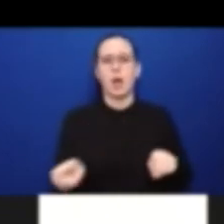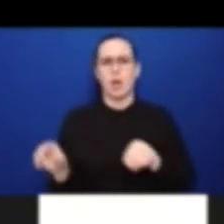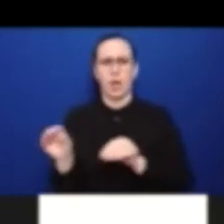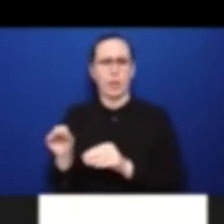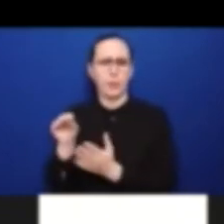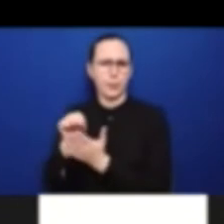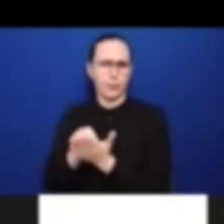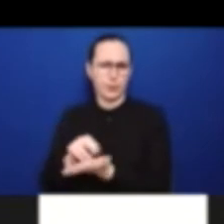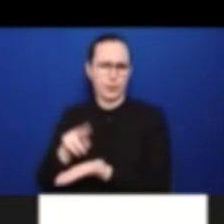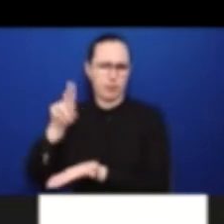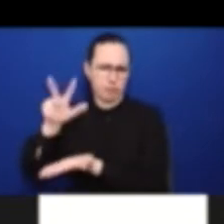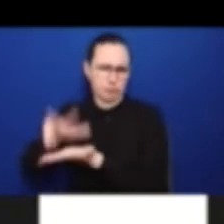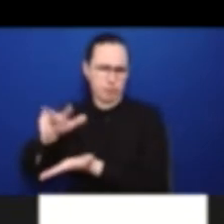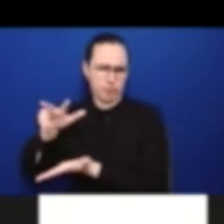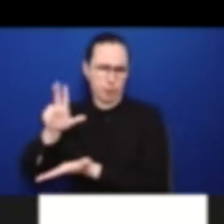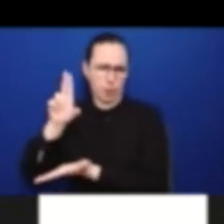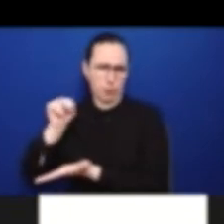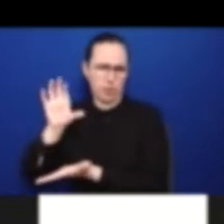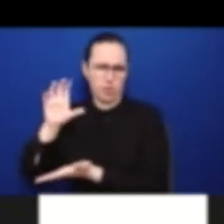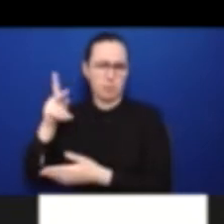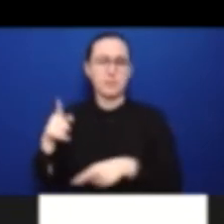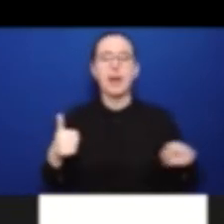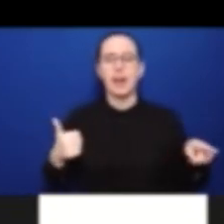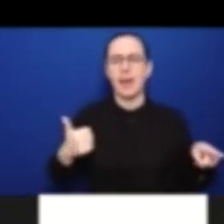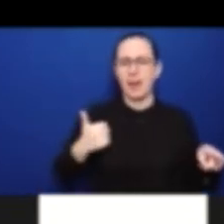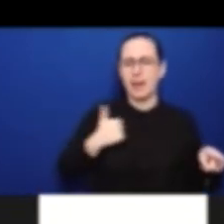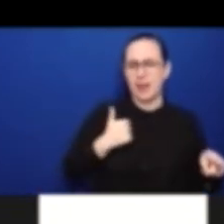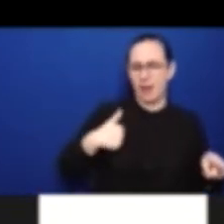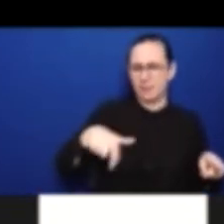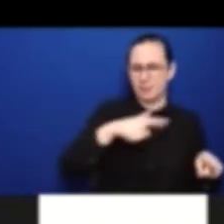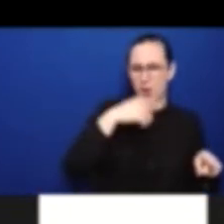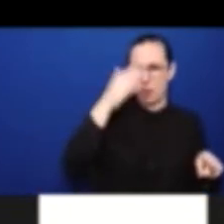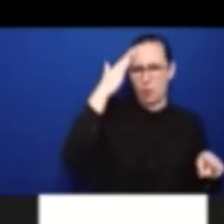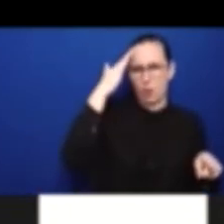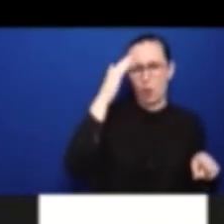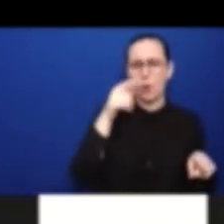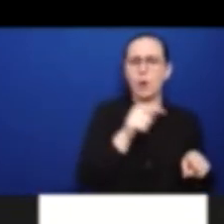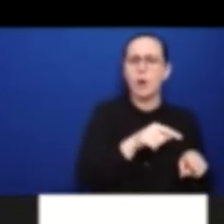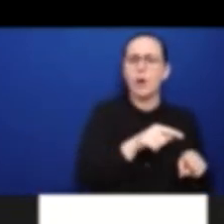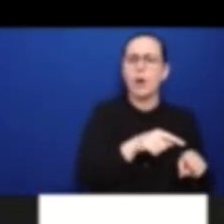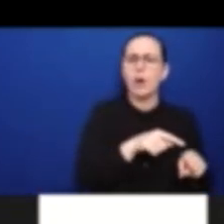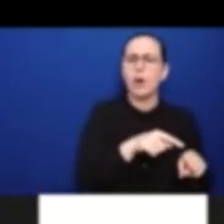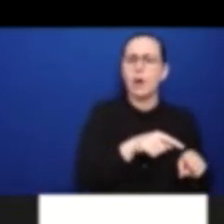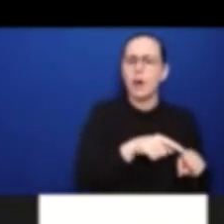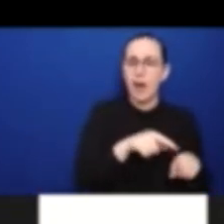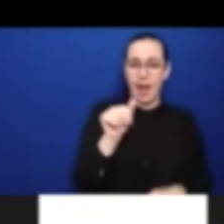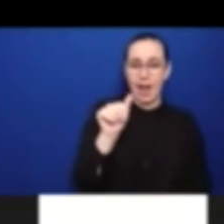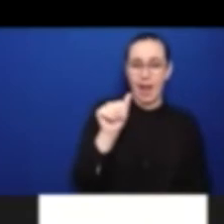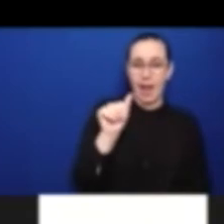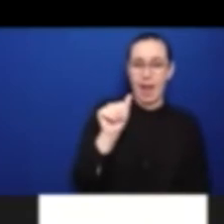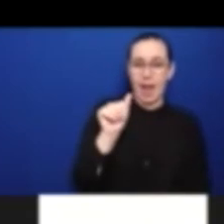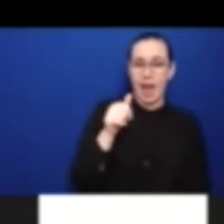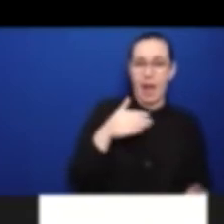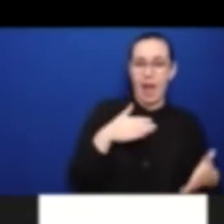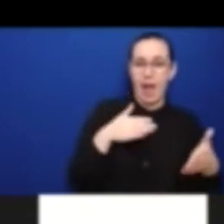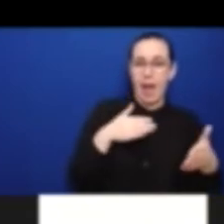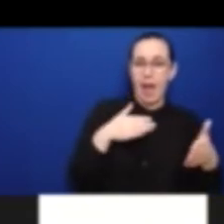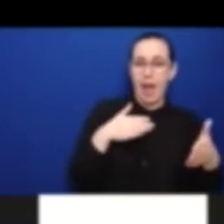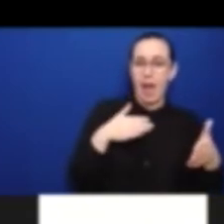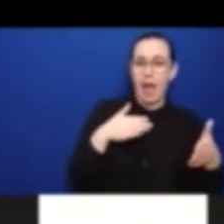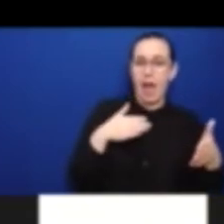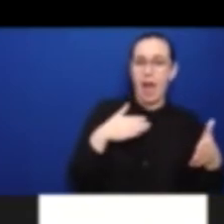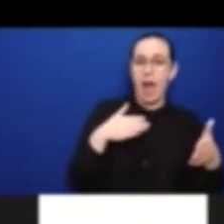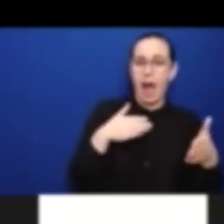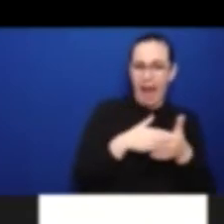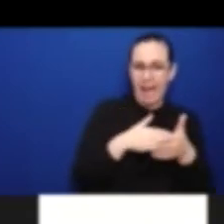the anti-personnel landmine treaty, that so-called Ottawa convention. And in that